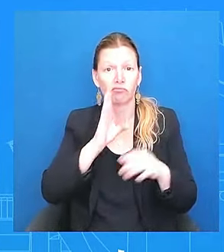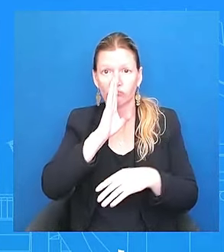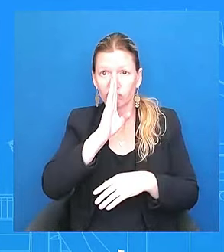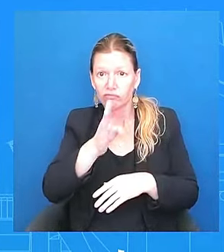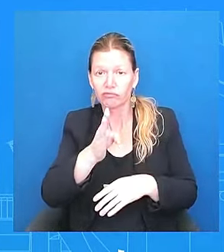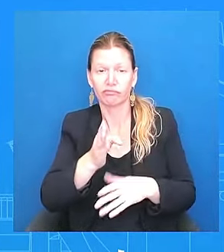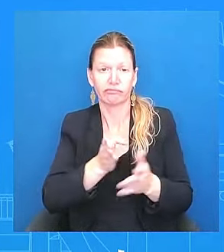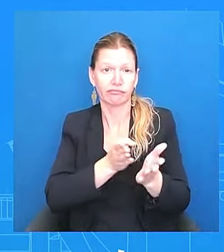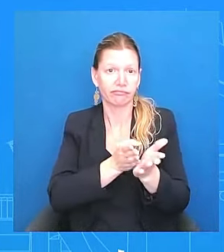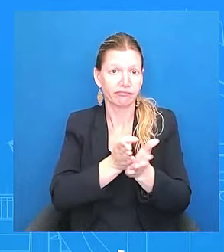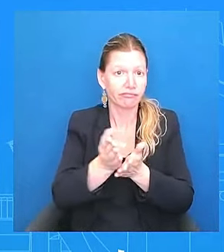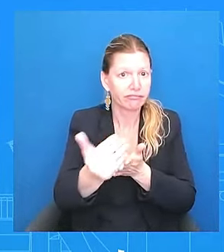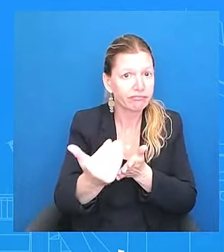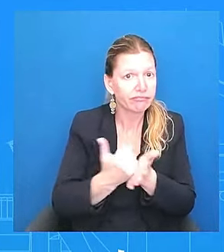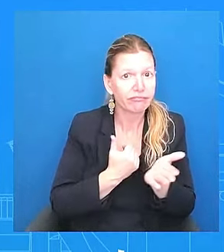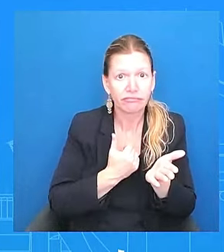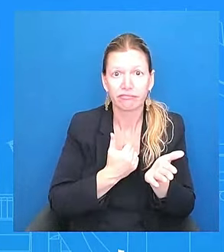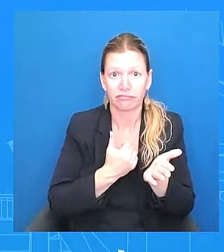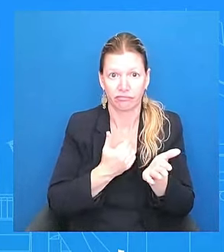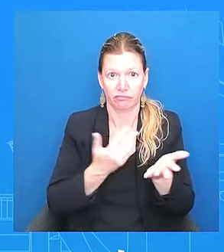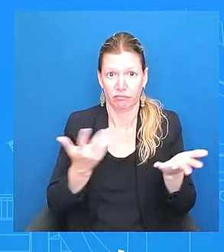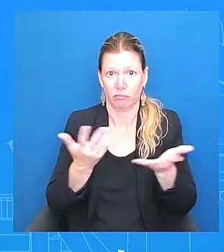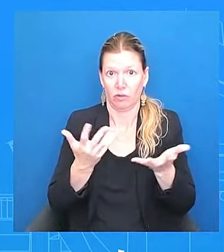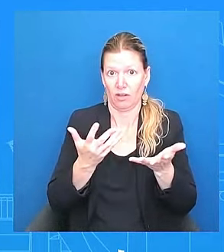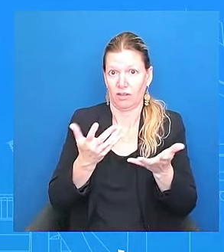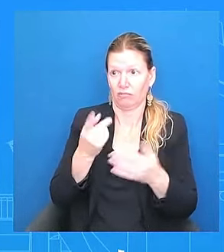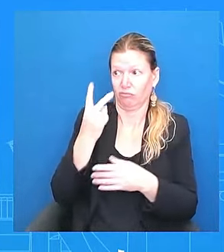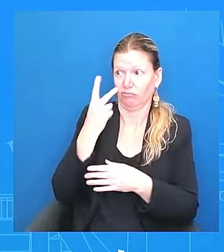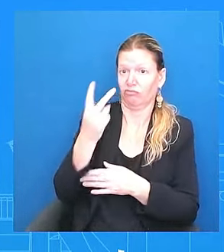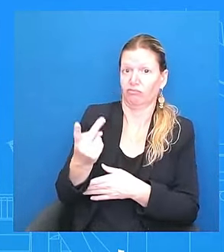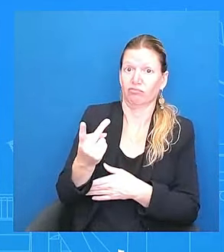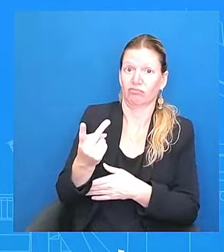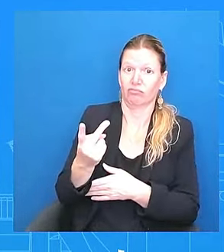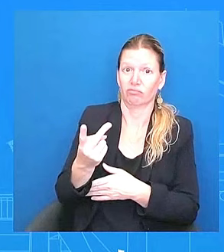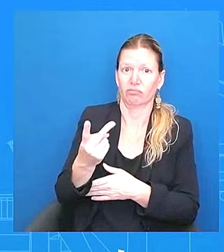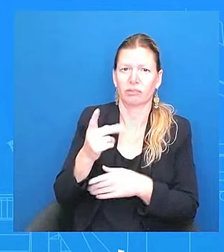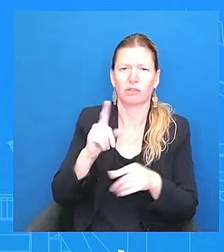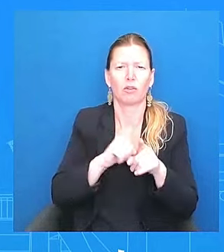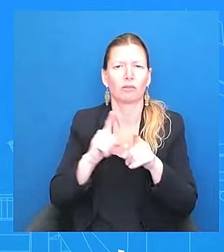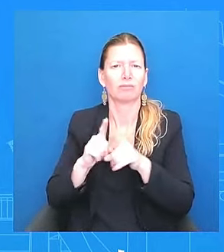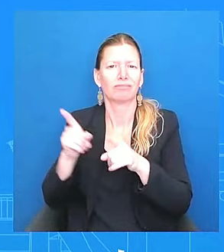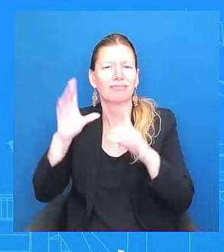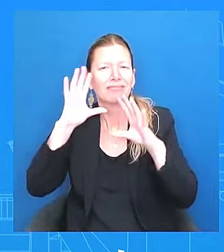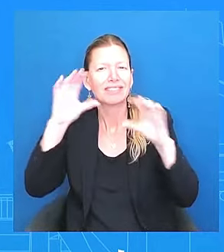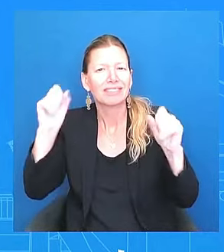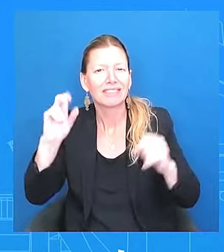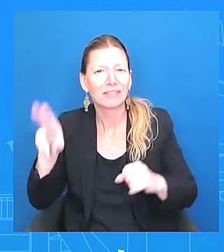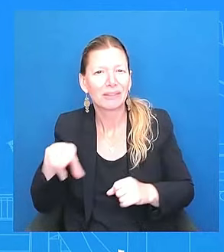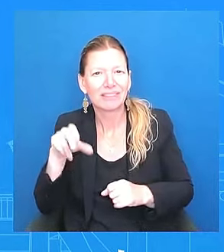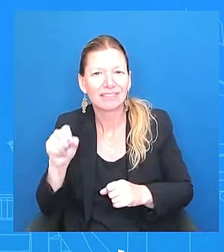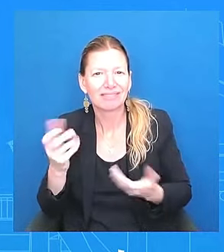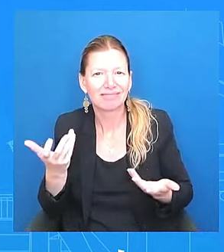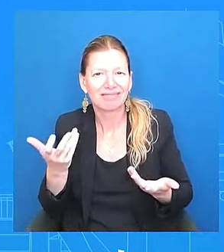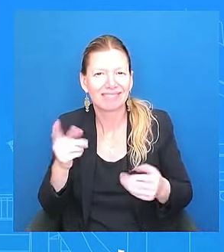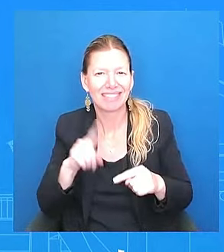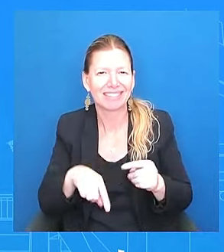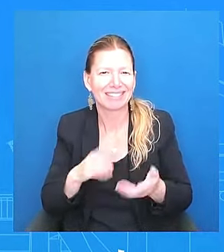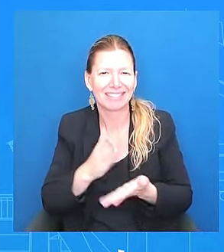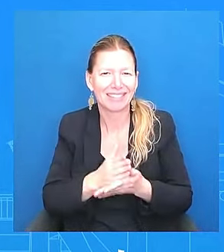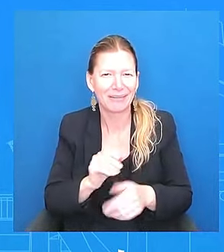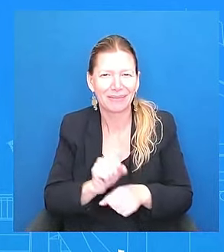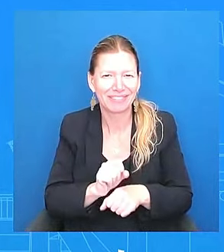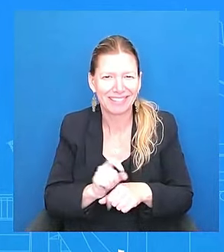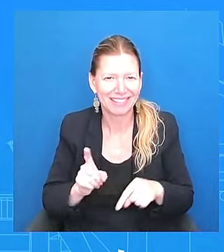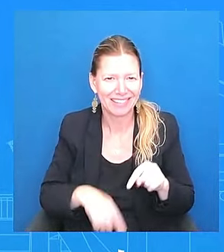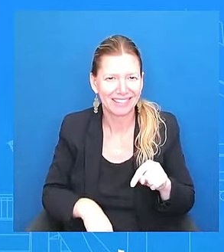all saw. Uh, but he also knows that he's the president of the United States. He has to continue to work and deliver on behalf of the American people. That's what he has to